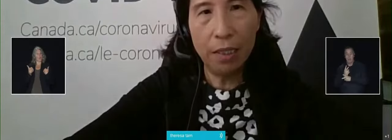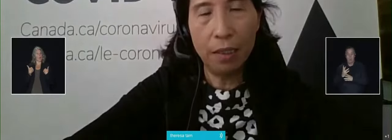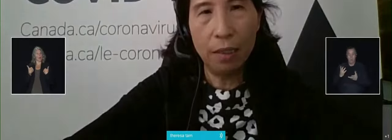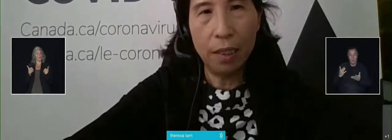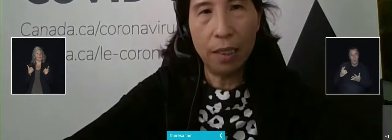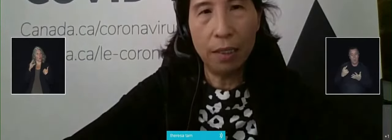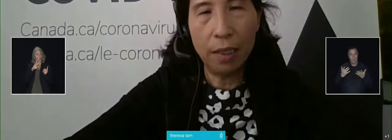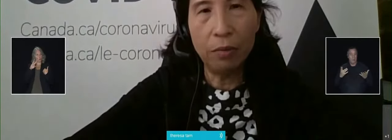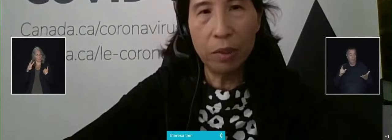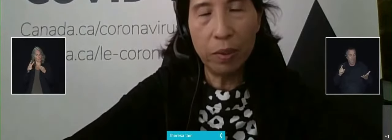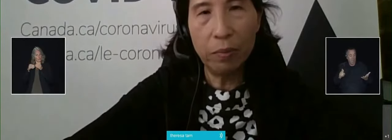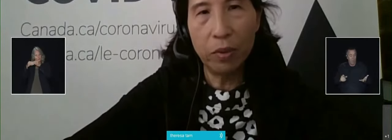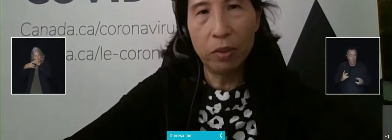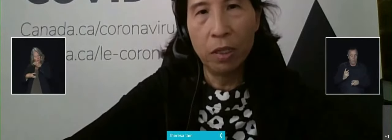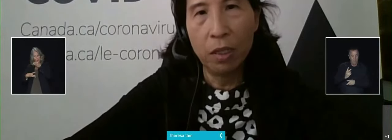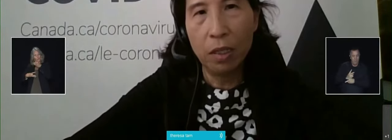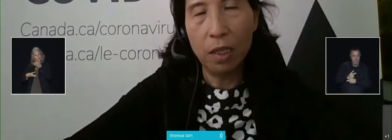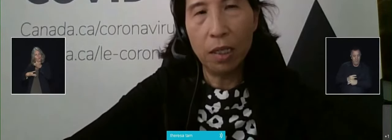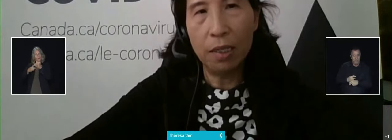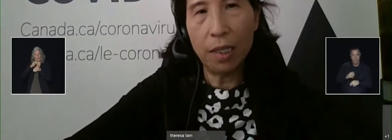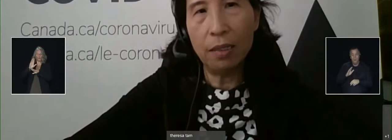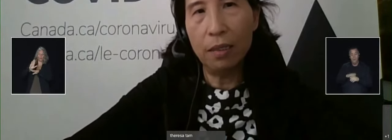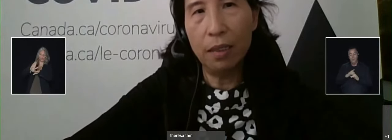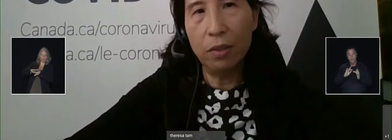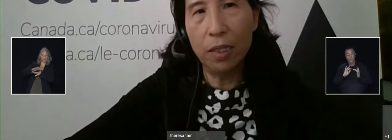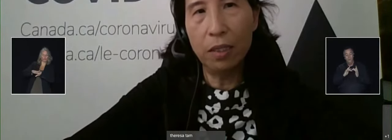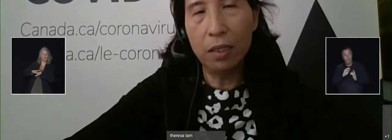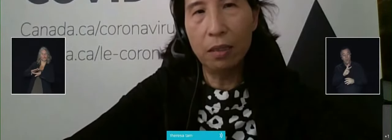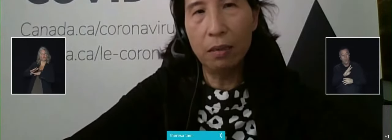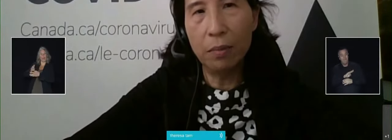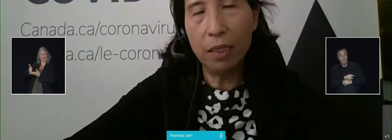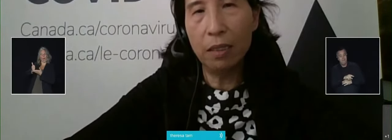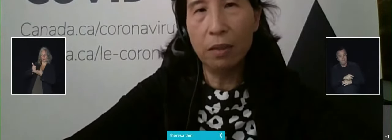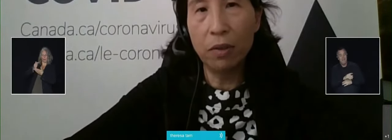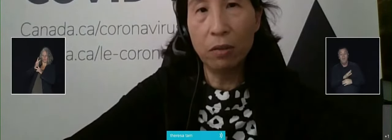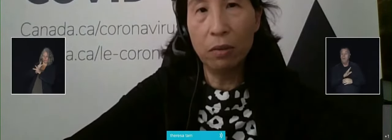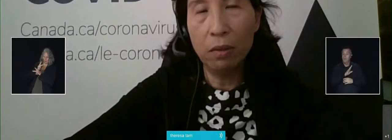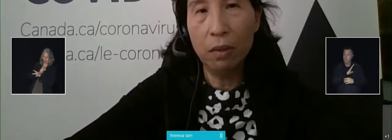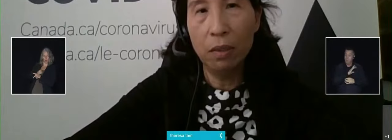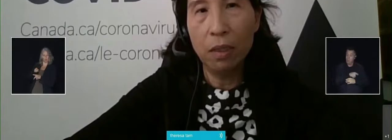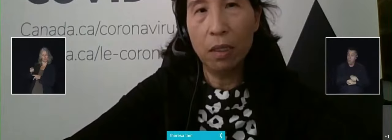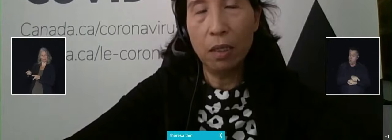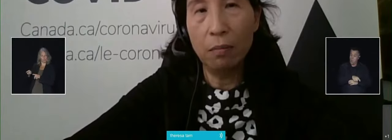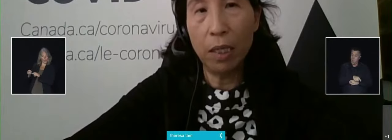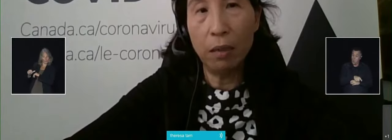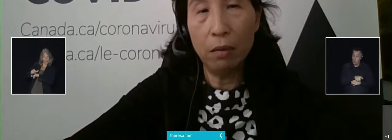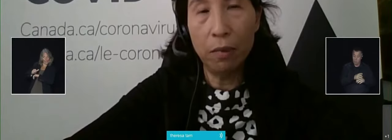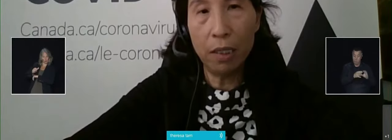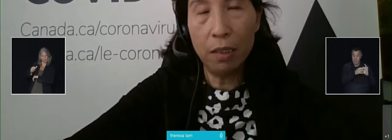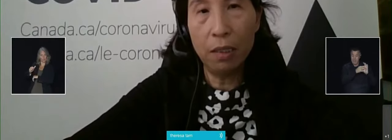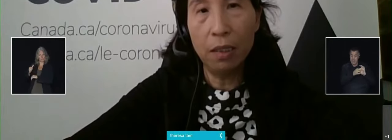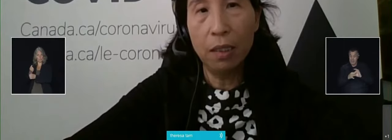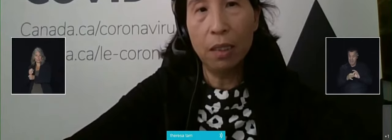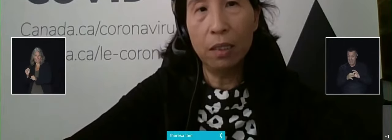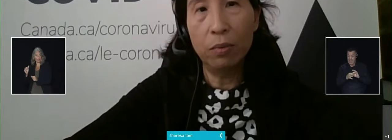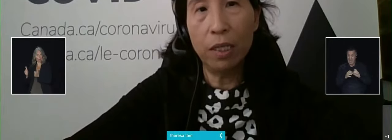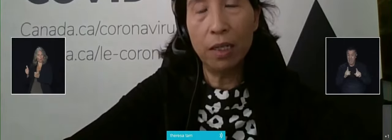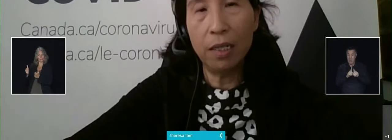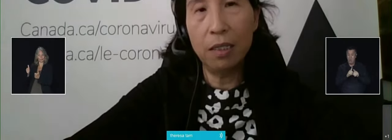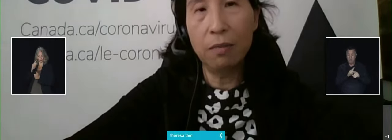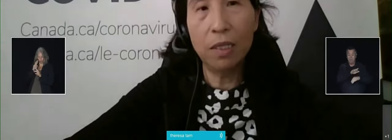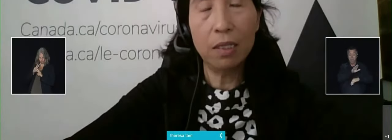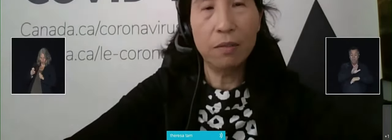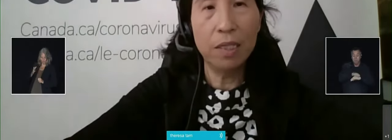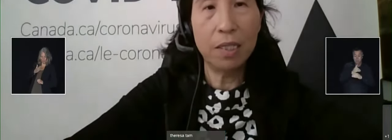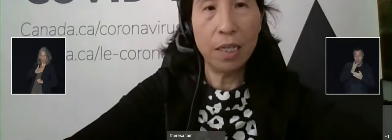our website that helps people assess the situation based on their own health risks, as